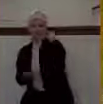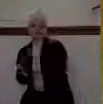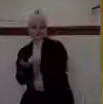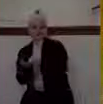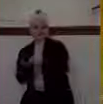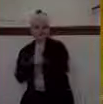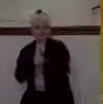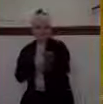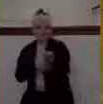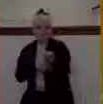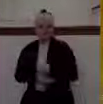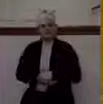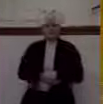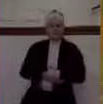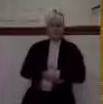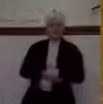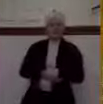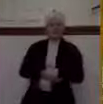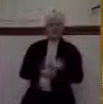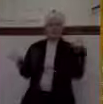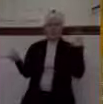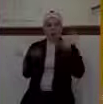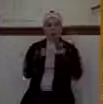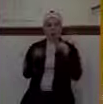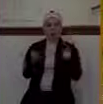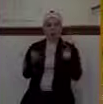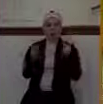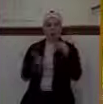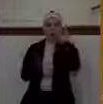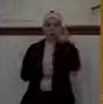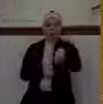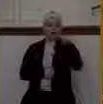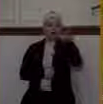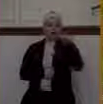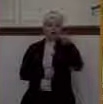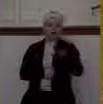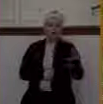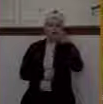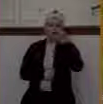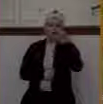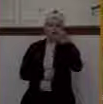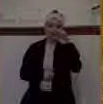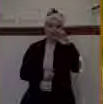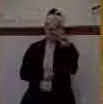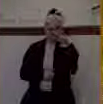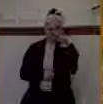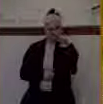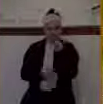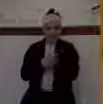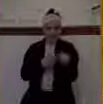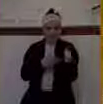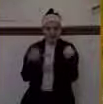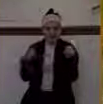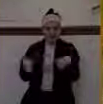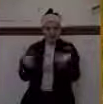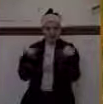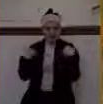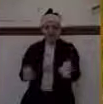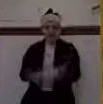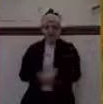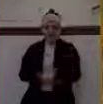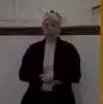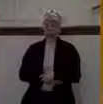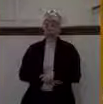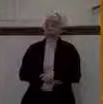You ready for this $33 million worth of gold that he took out of the hands of